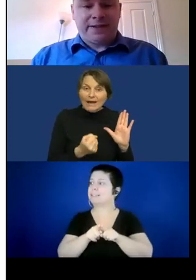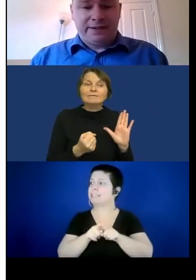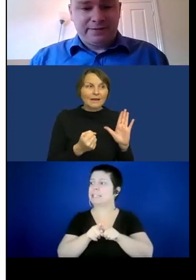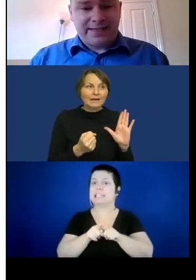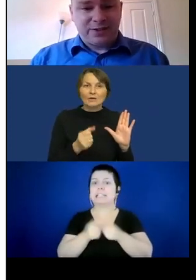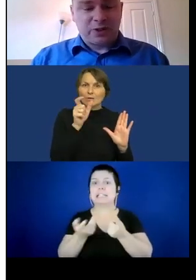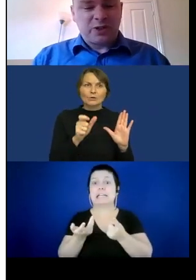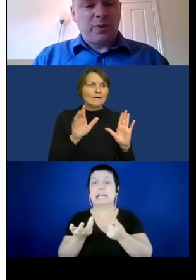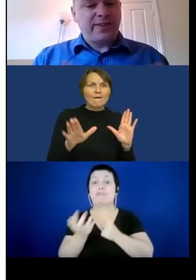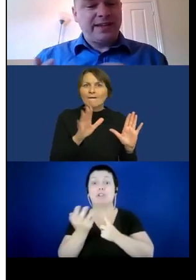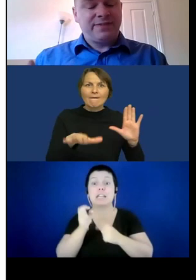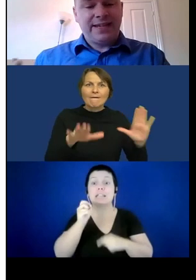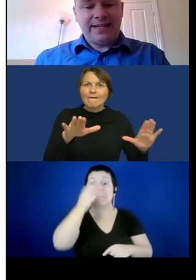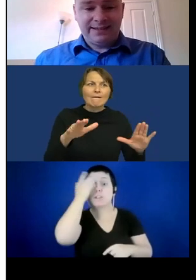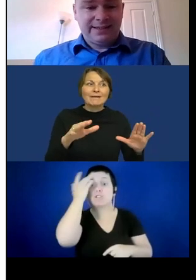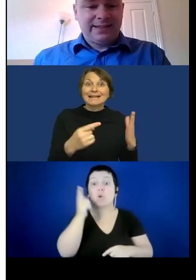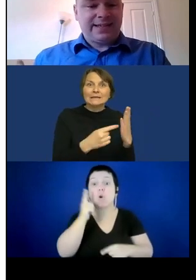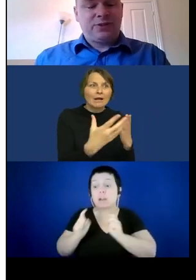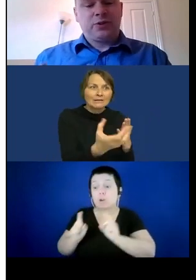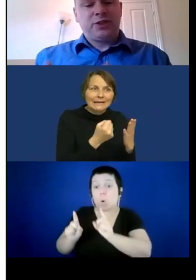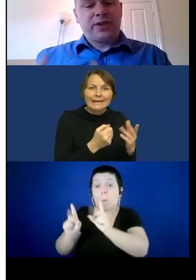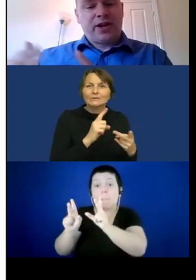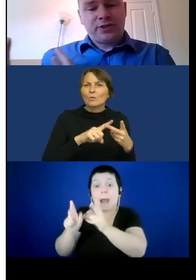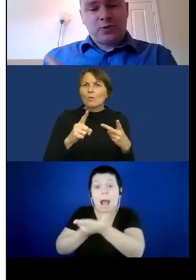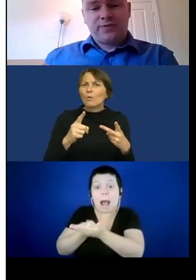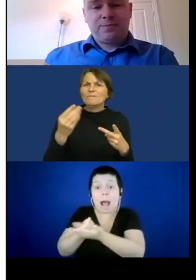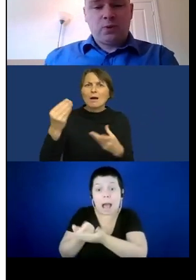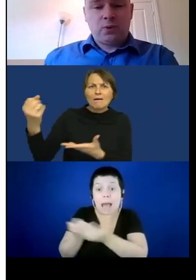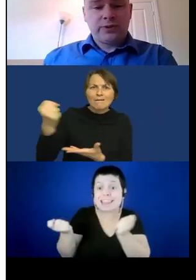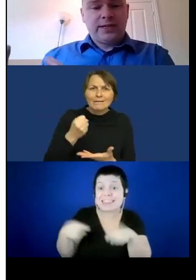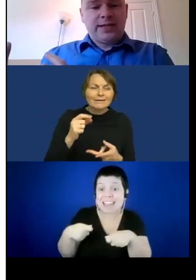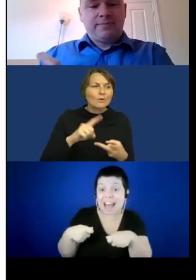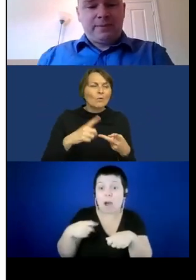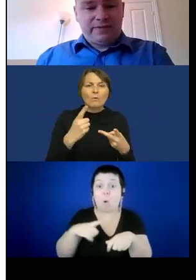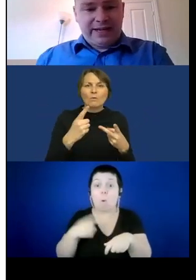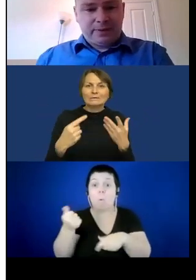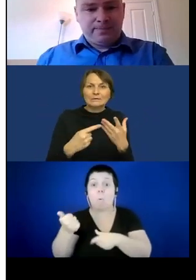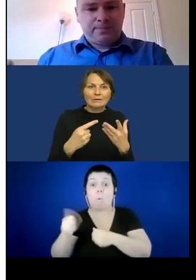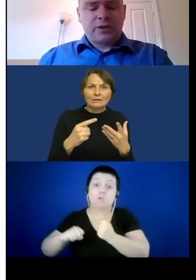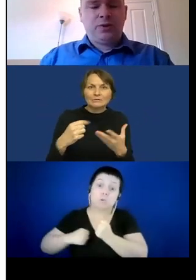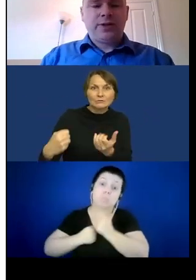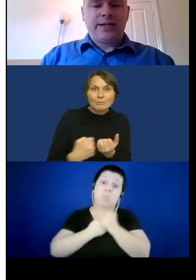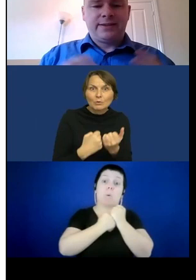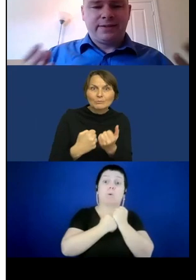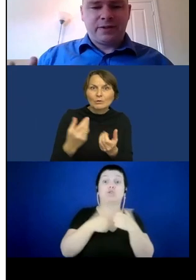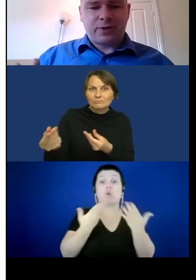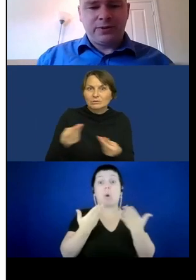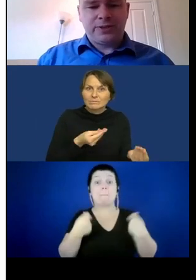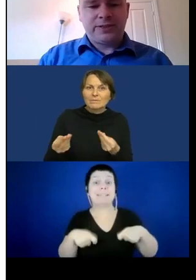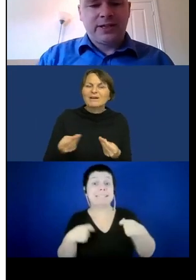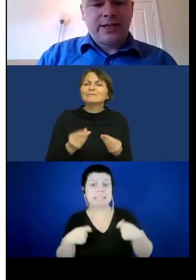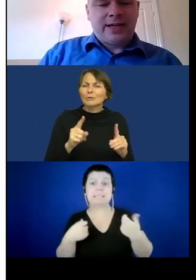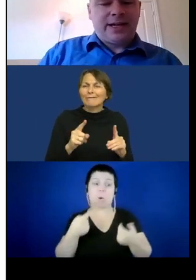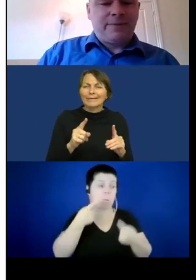get funding technologies or whether they even need technologies or whether other sorts of support may be available. So looking at the different